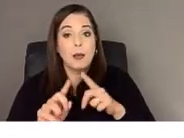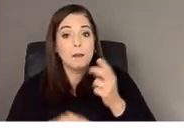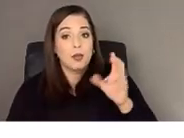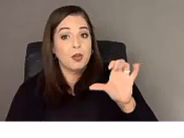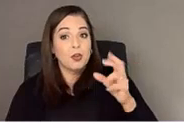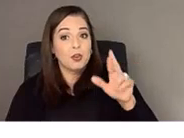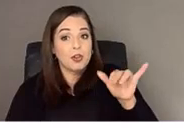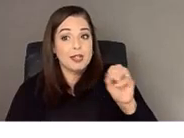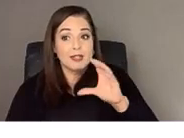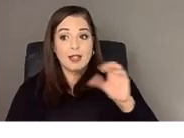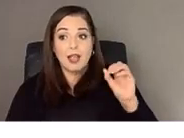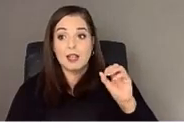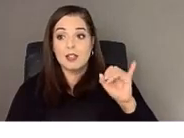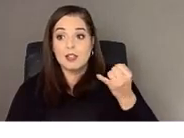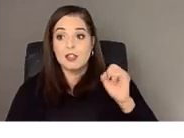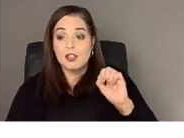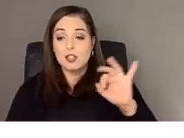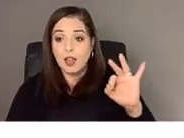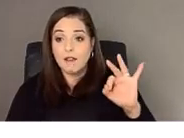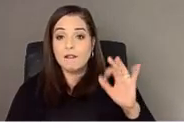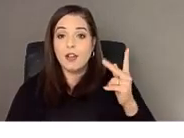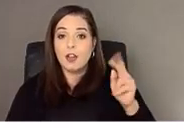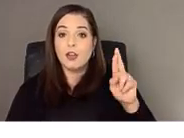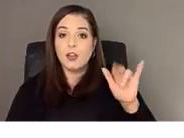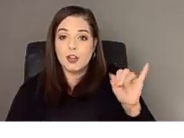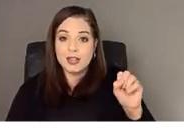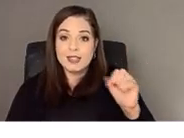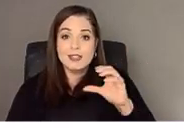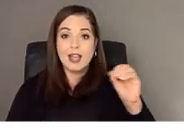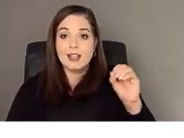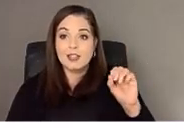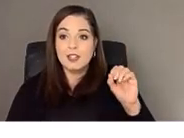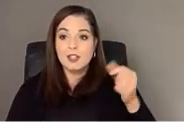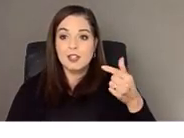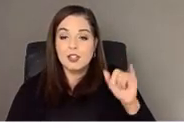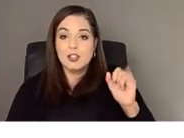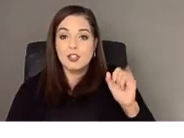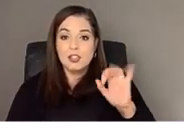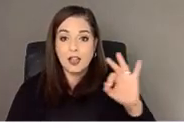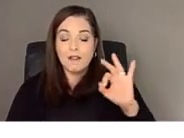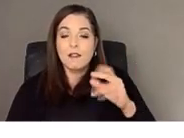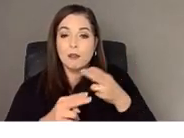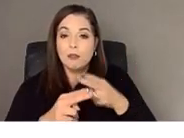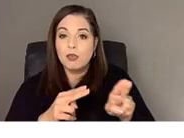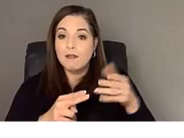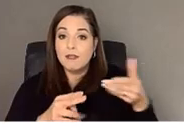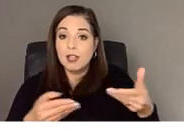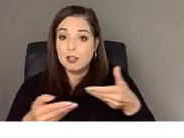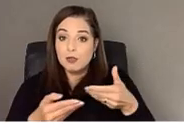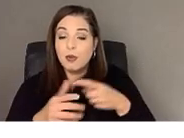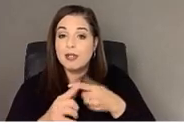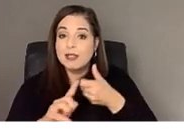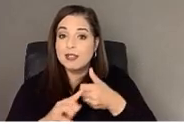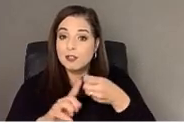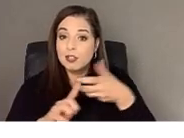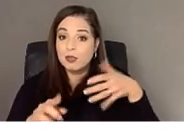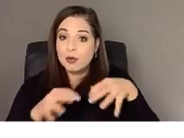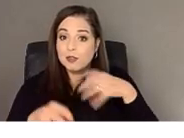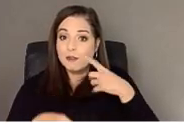if you would come on camera and do a brief intro, um, and self description for us, you can go ahead and get started.